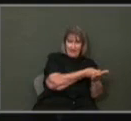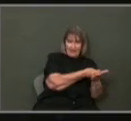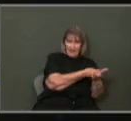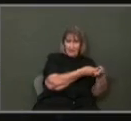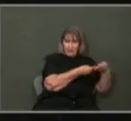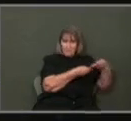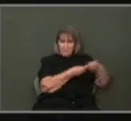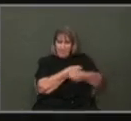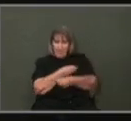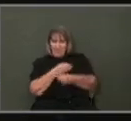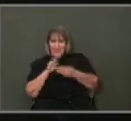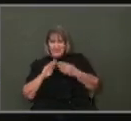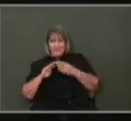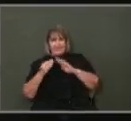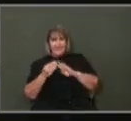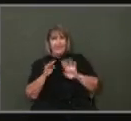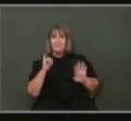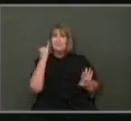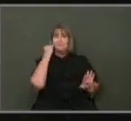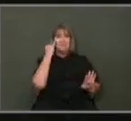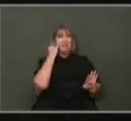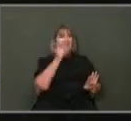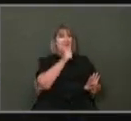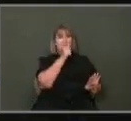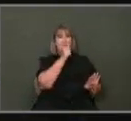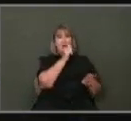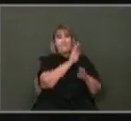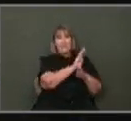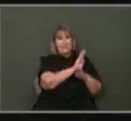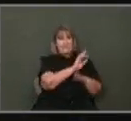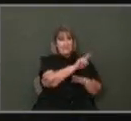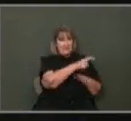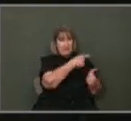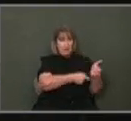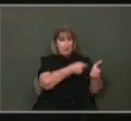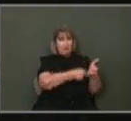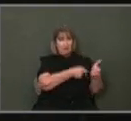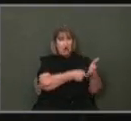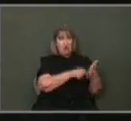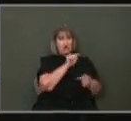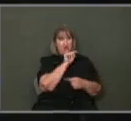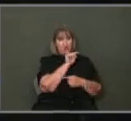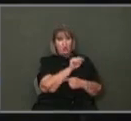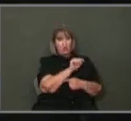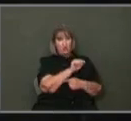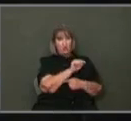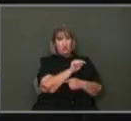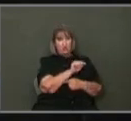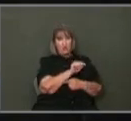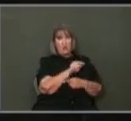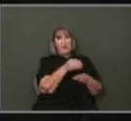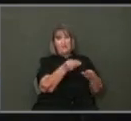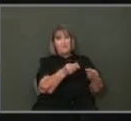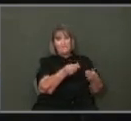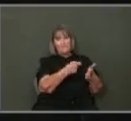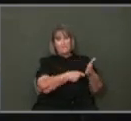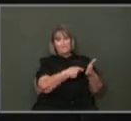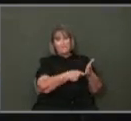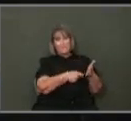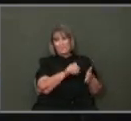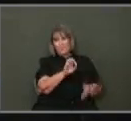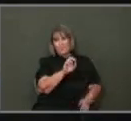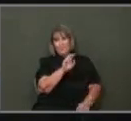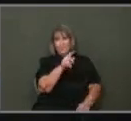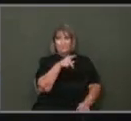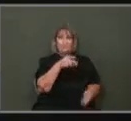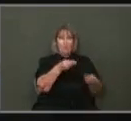city. Right. But if they were the private sector, they'd be charging you what the property tax is, we'd be charging them. So it kind of